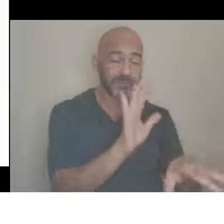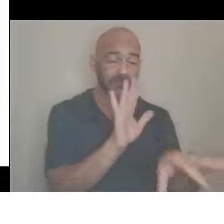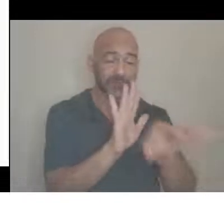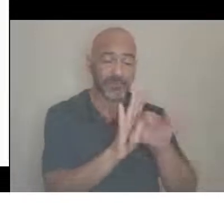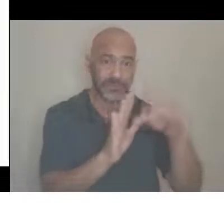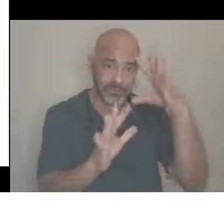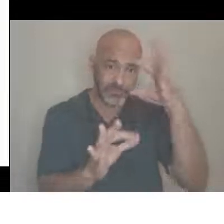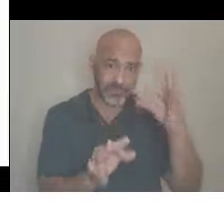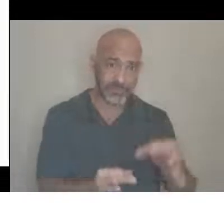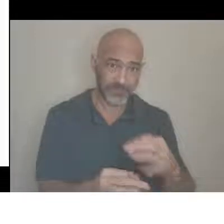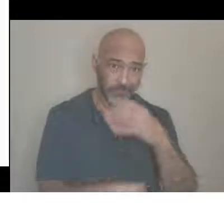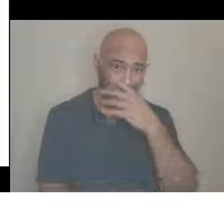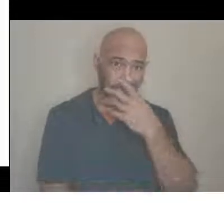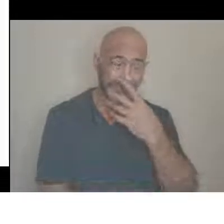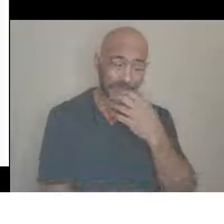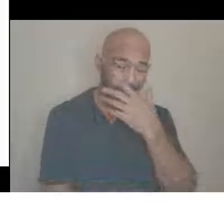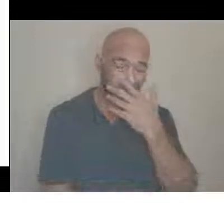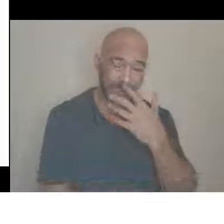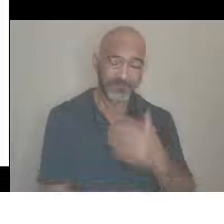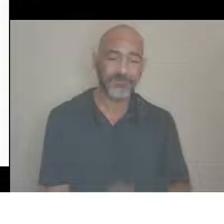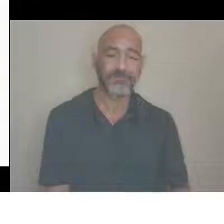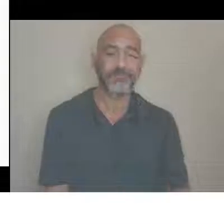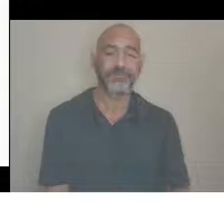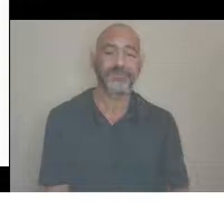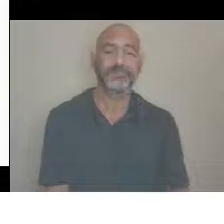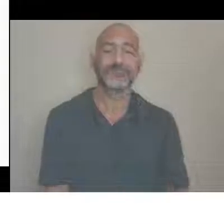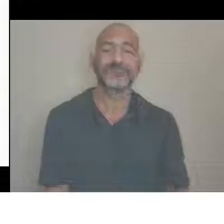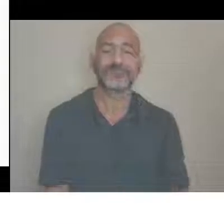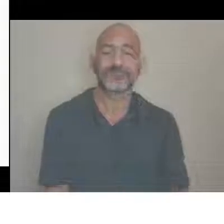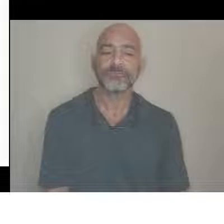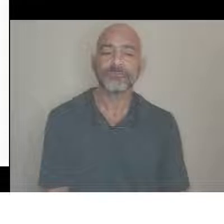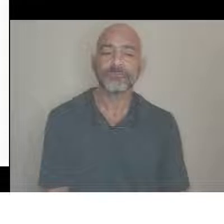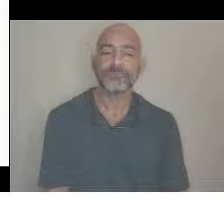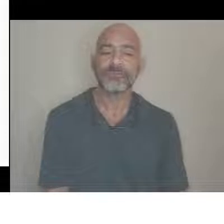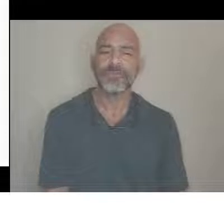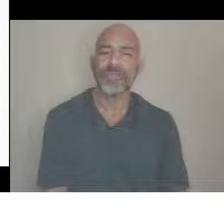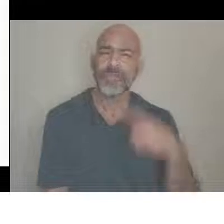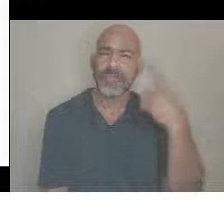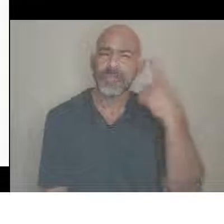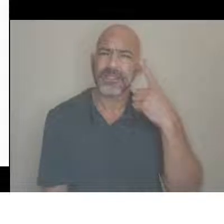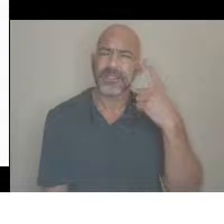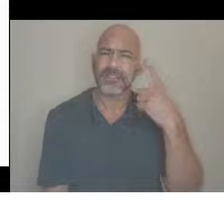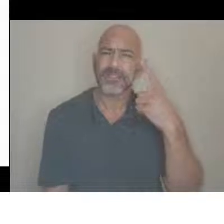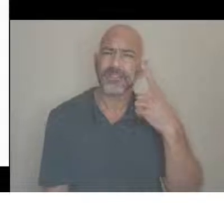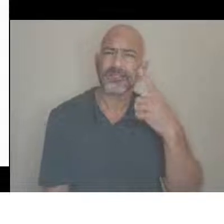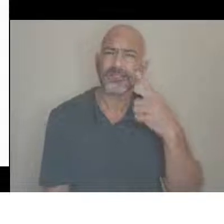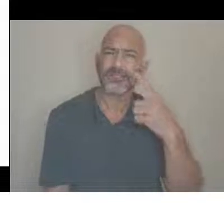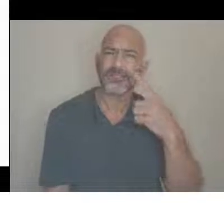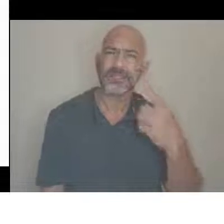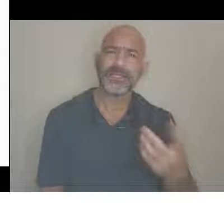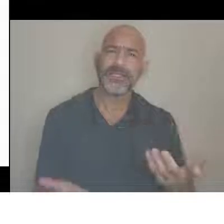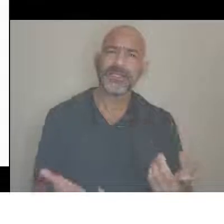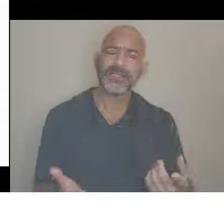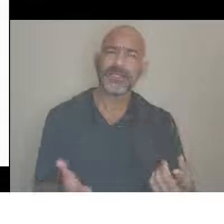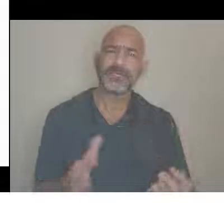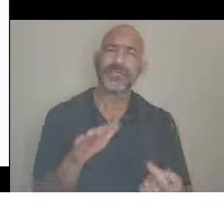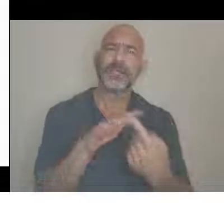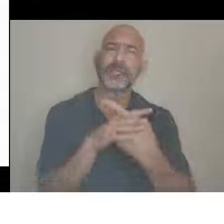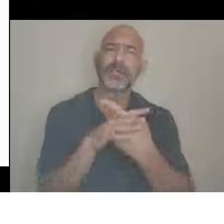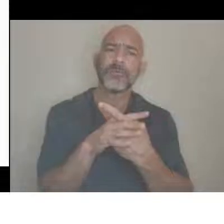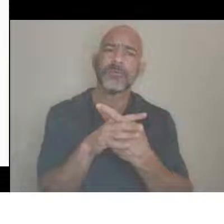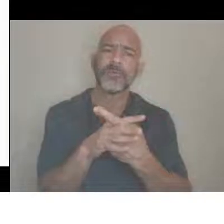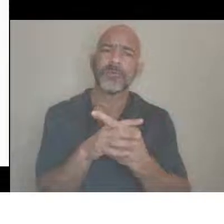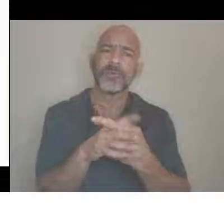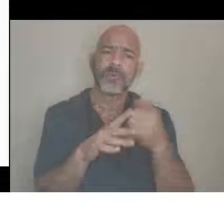think Ashley brought this up from some of the work that she lectures